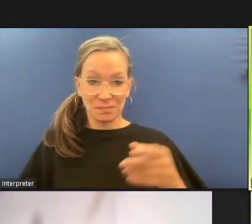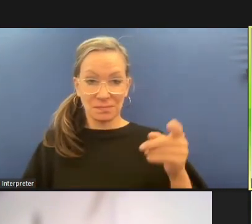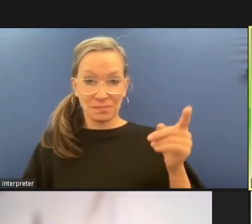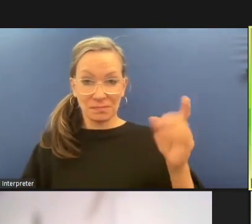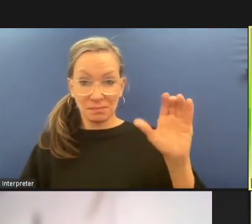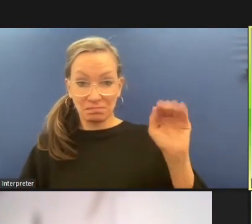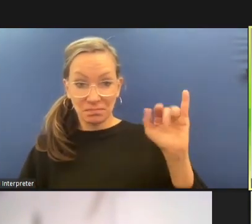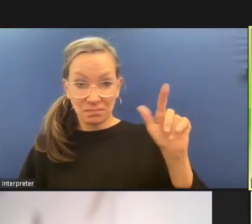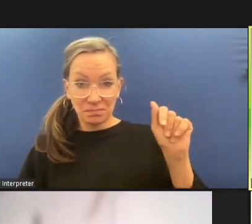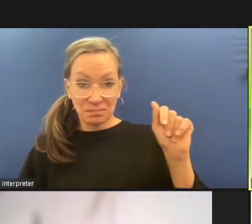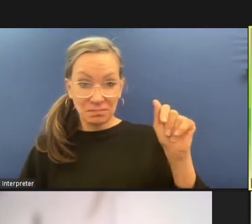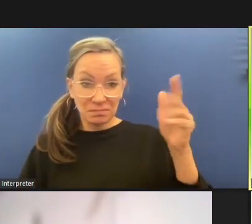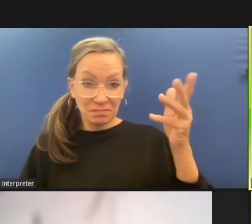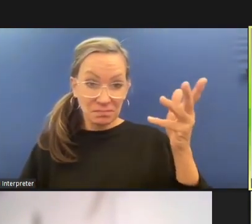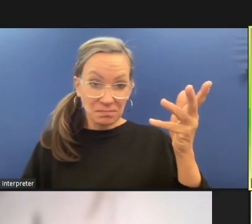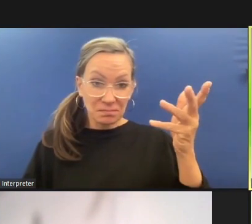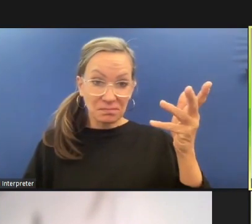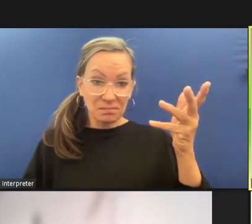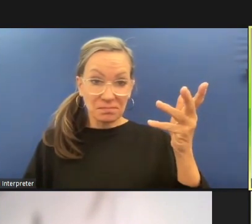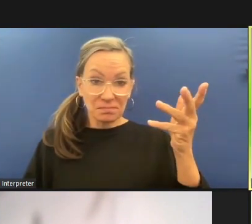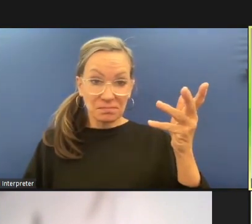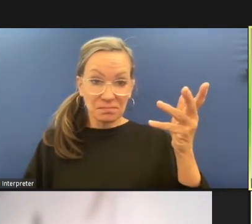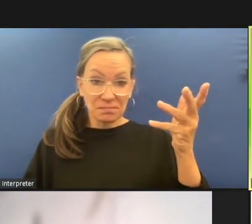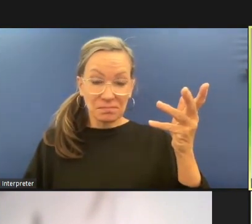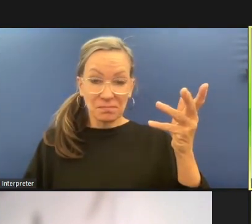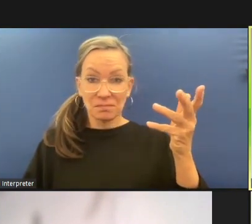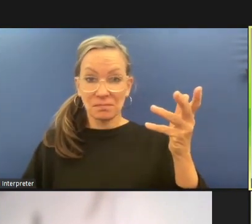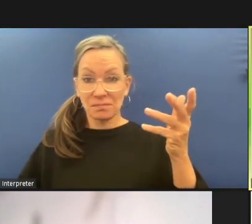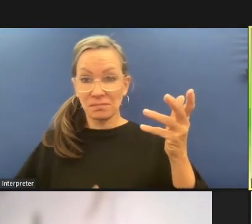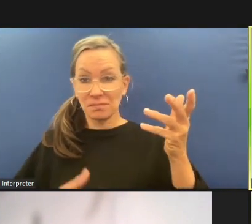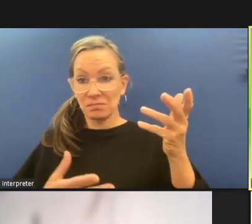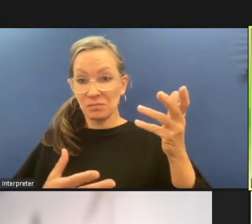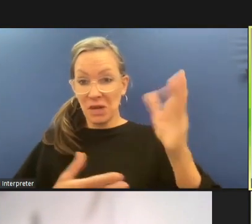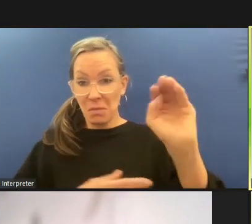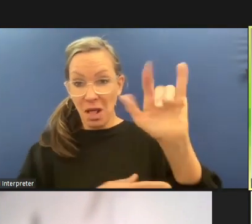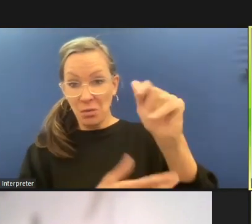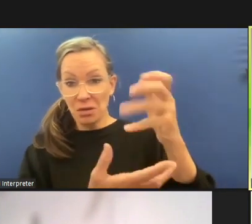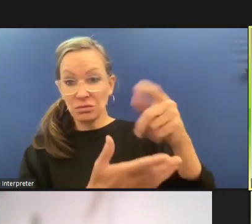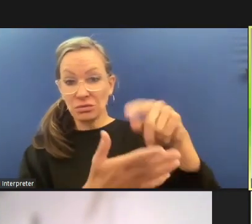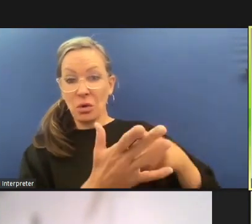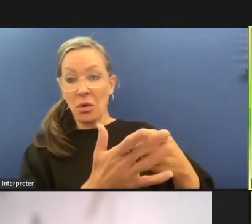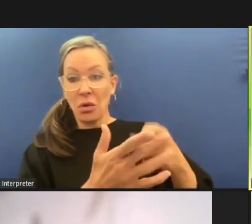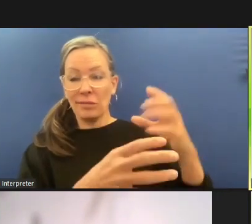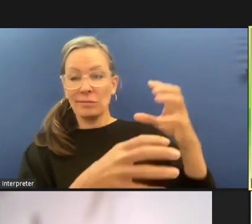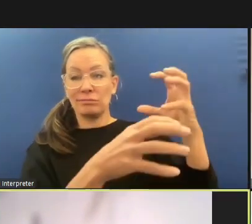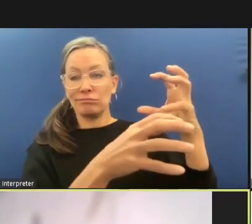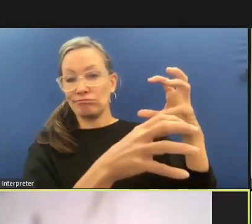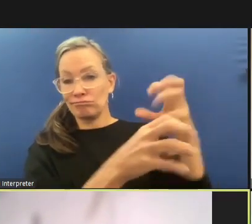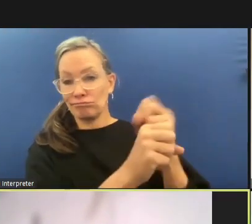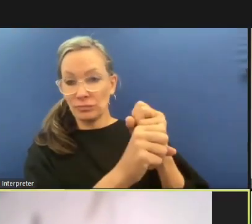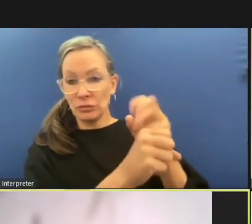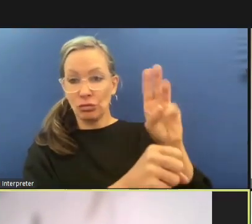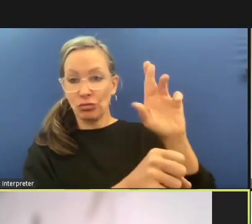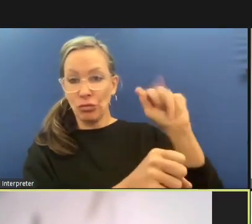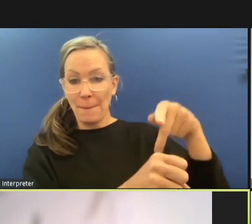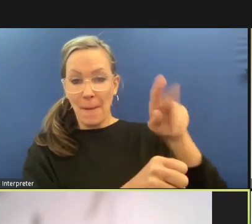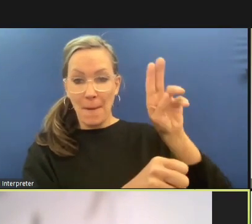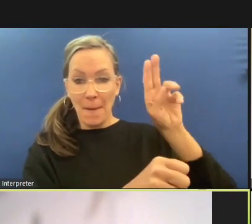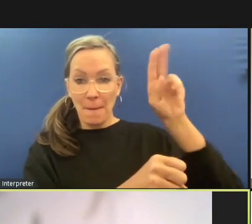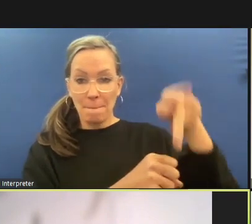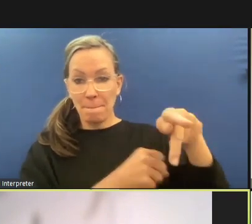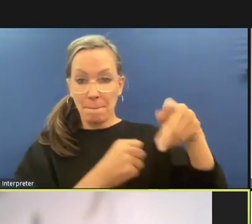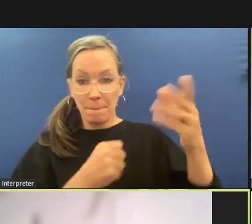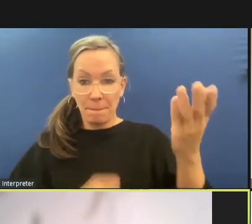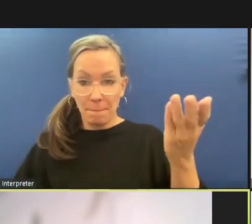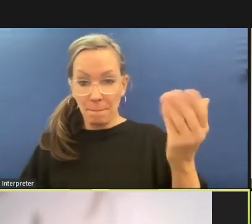based on um